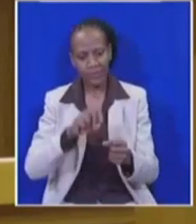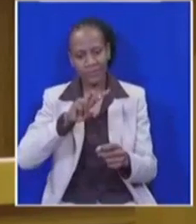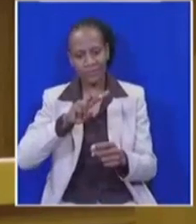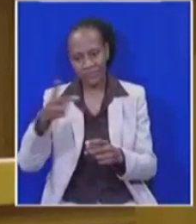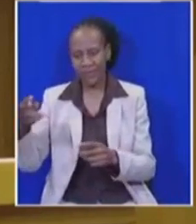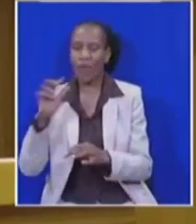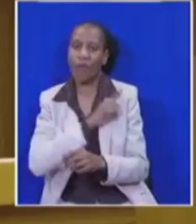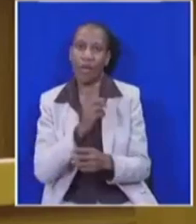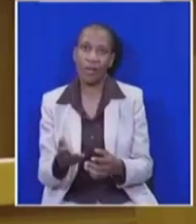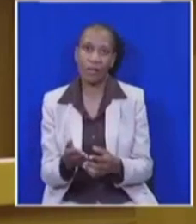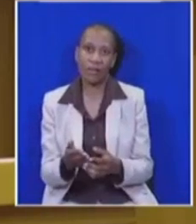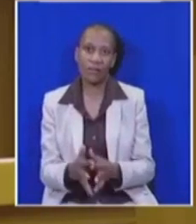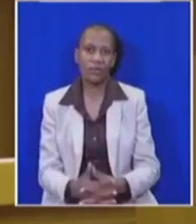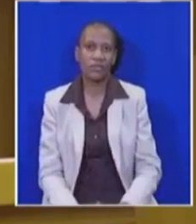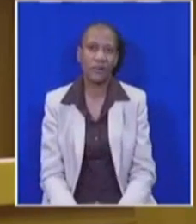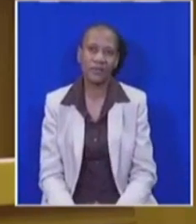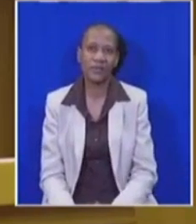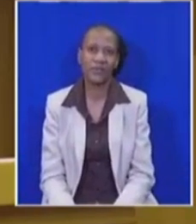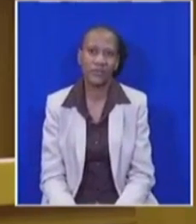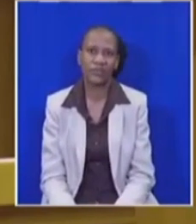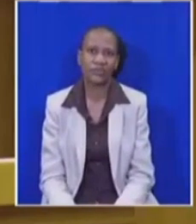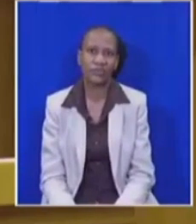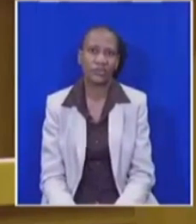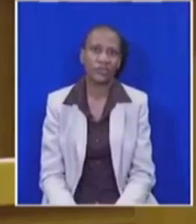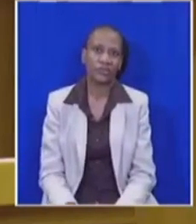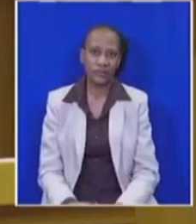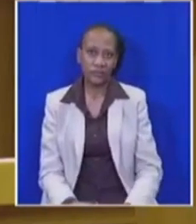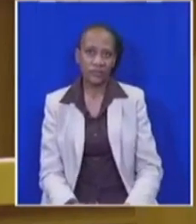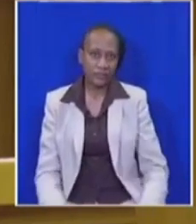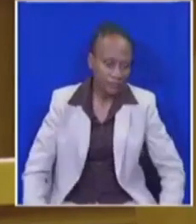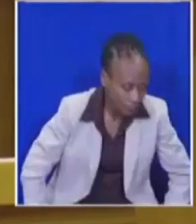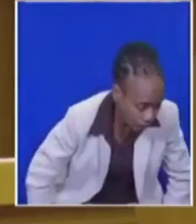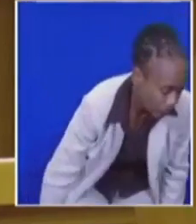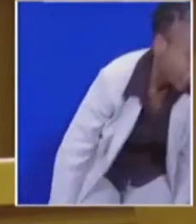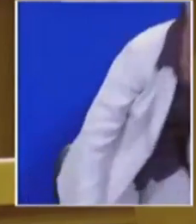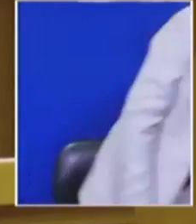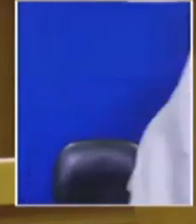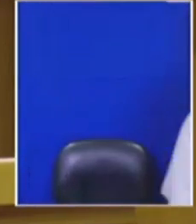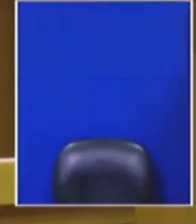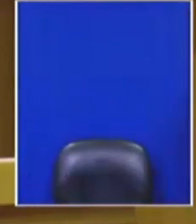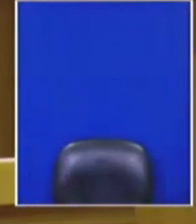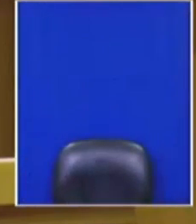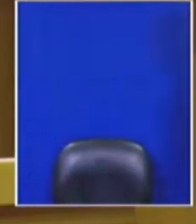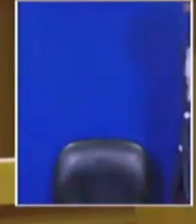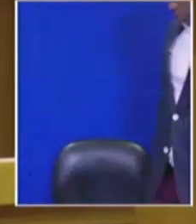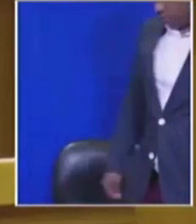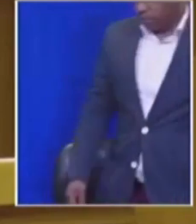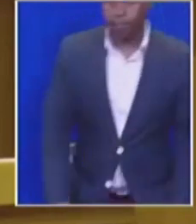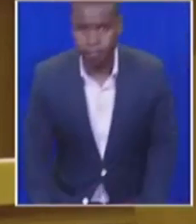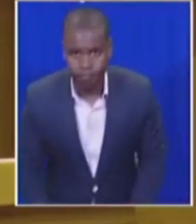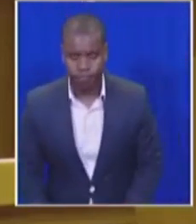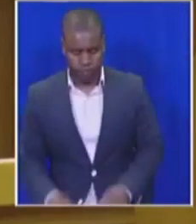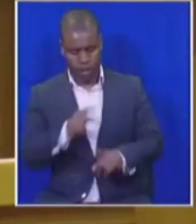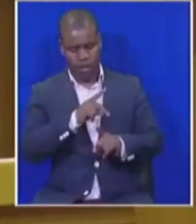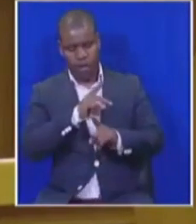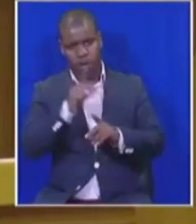Both Judge Wiener and Professor Mkobani were stronger candidates, in terms of experience and in terms of the quality of their interviews. Professor Mkobani as a candidate